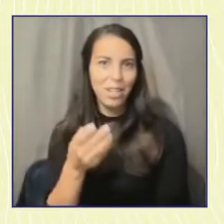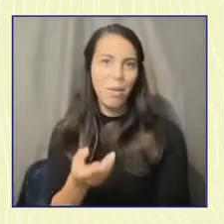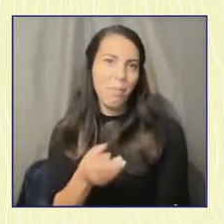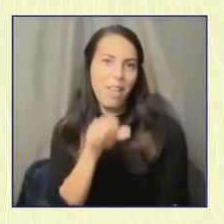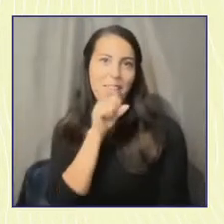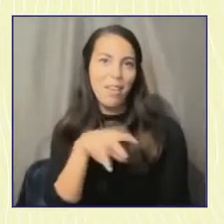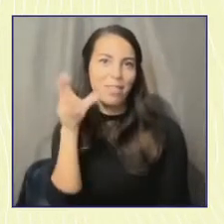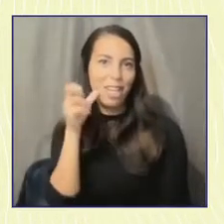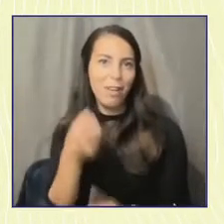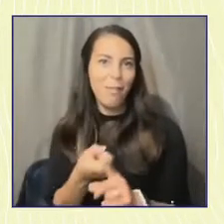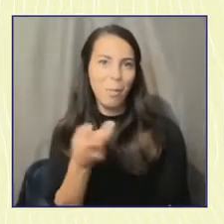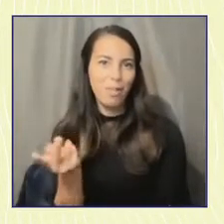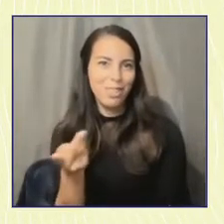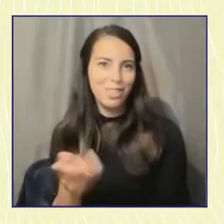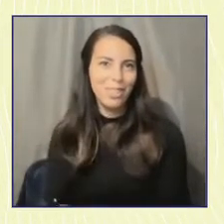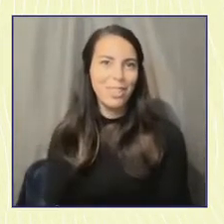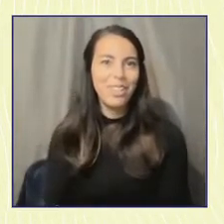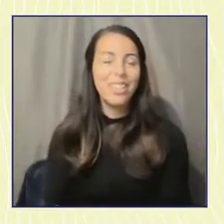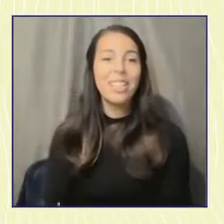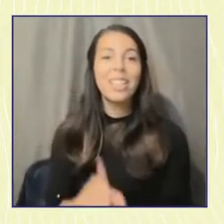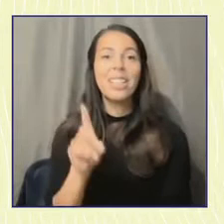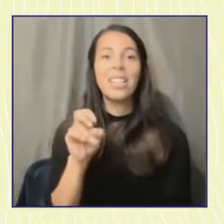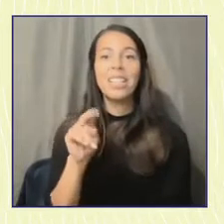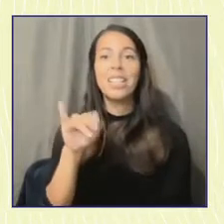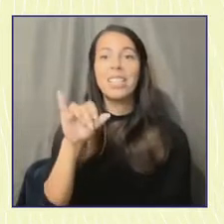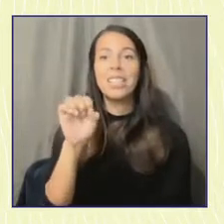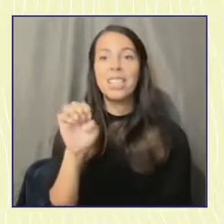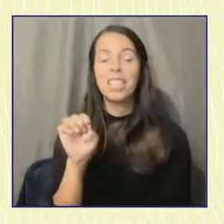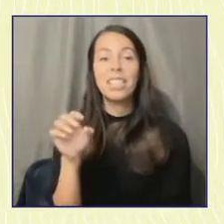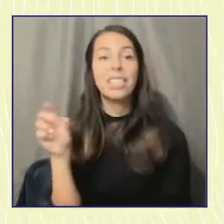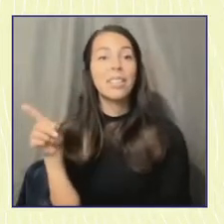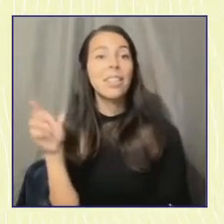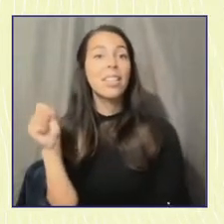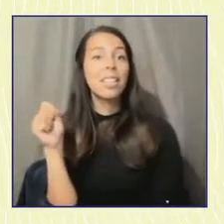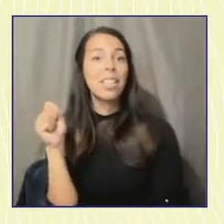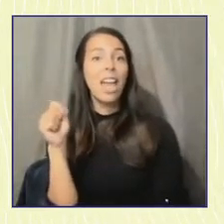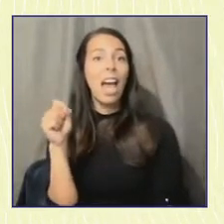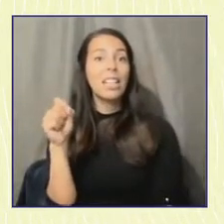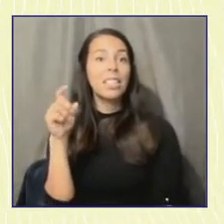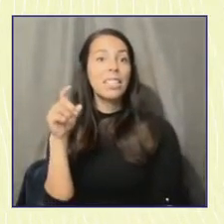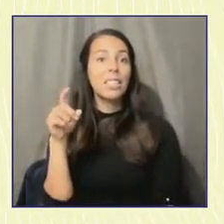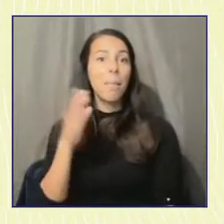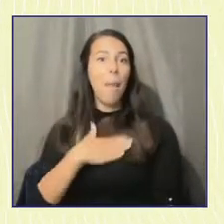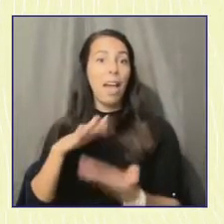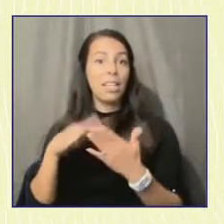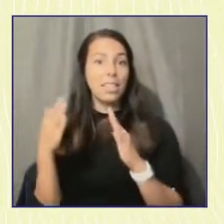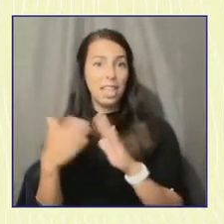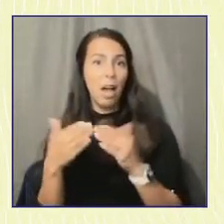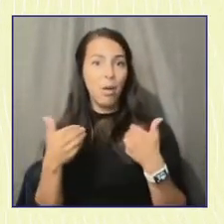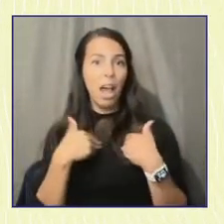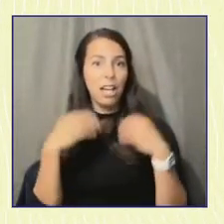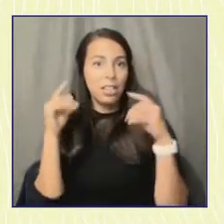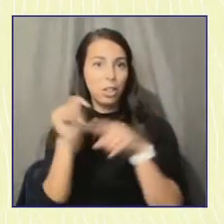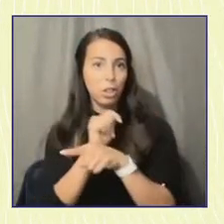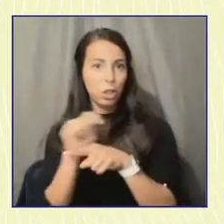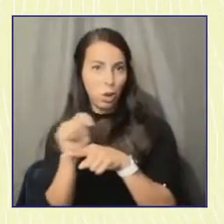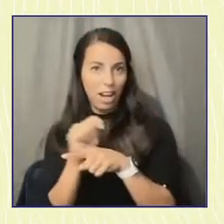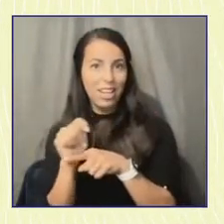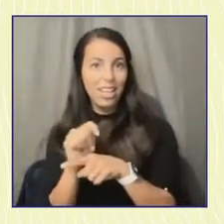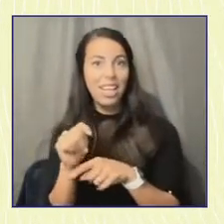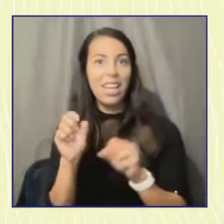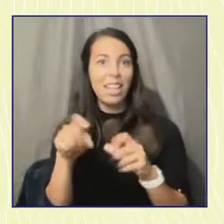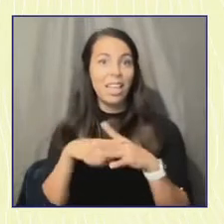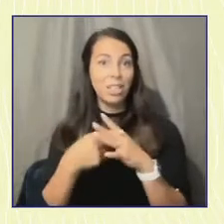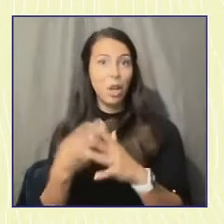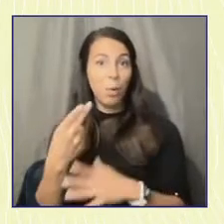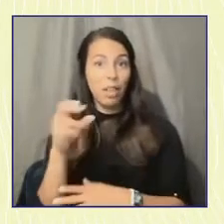Yeah, so Joel Texas actually has this training called Arriba Las Mujeres, and they start with, like, high school age and